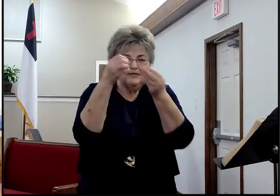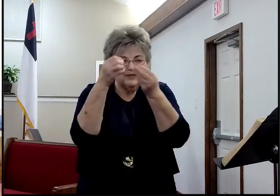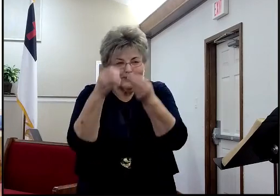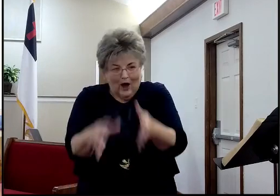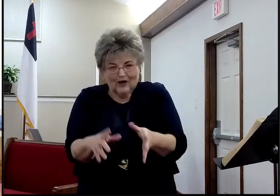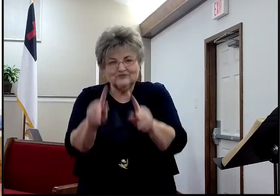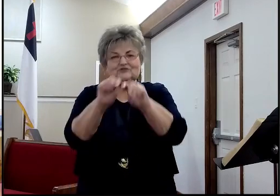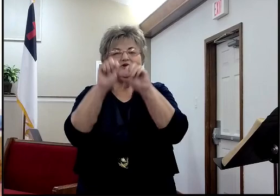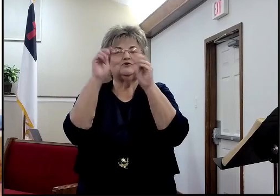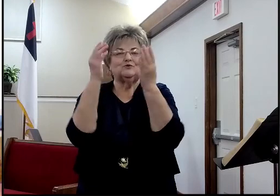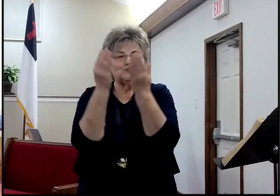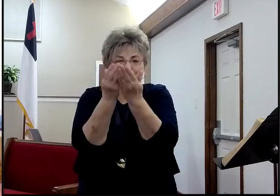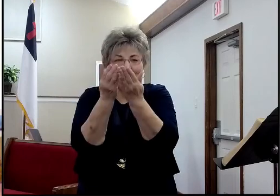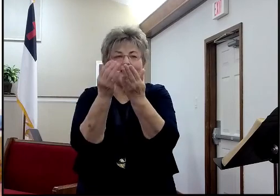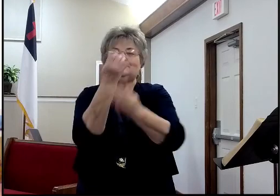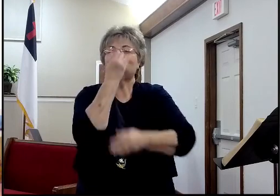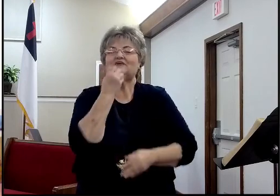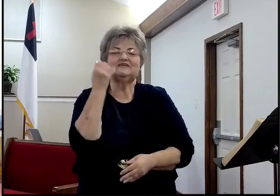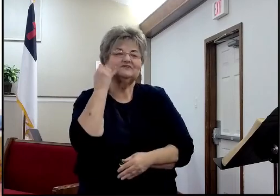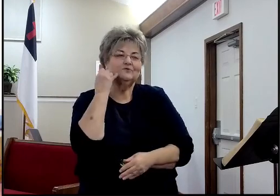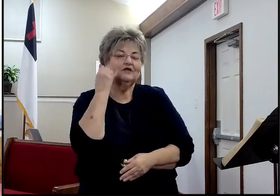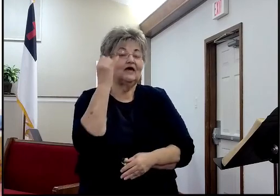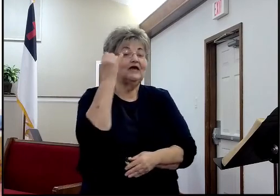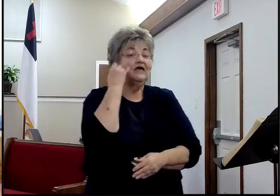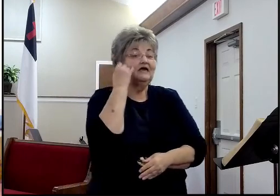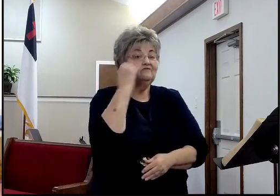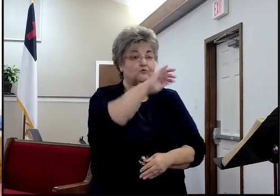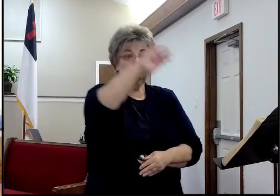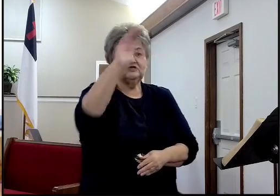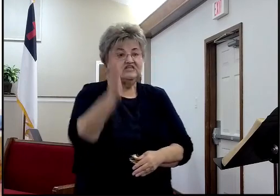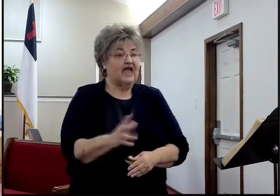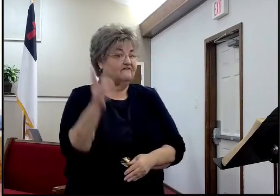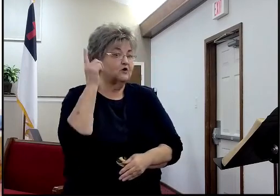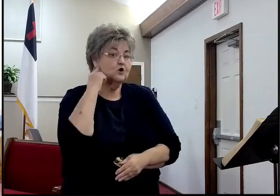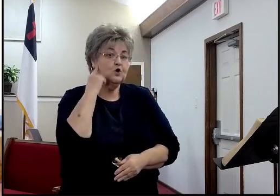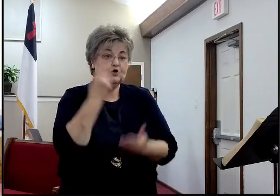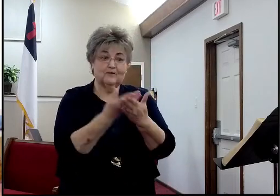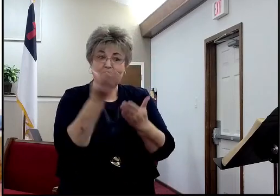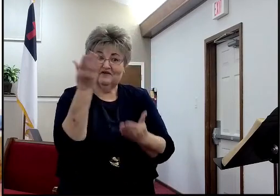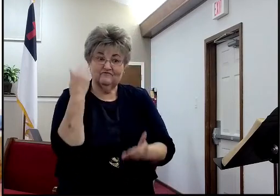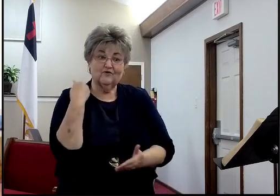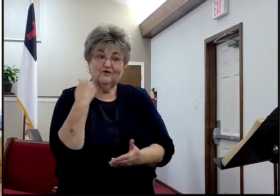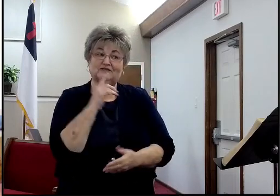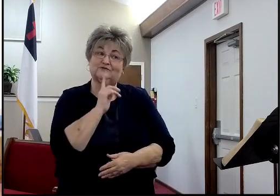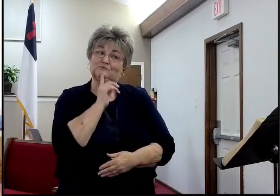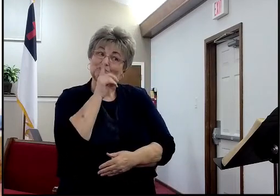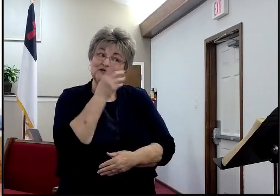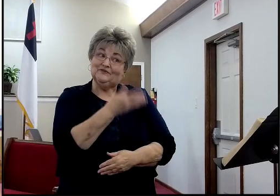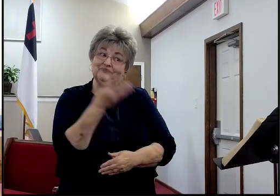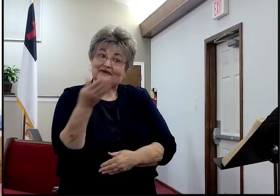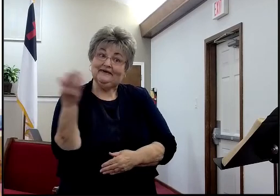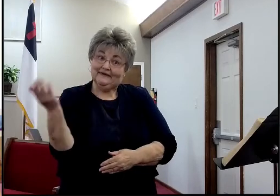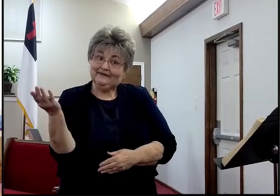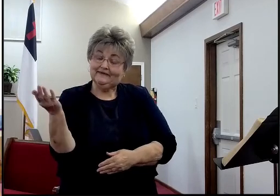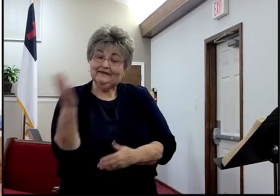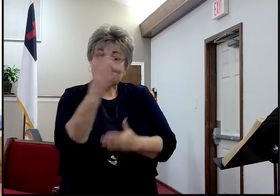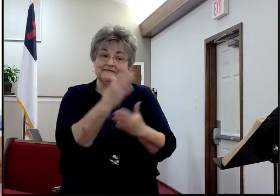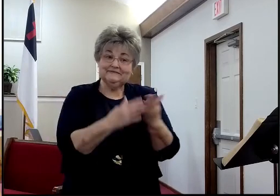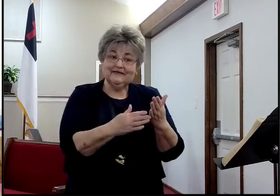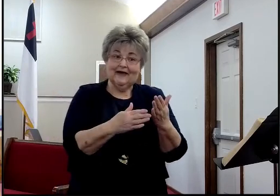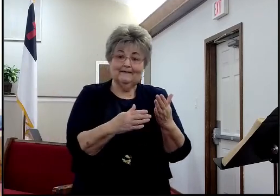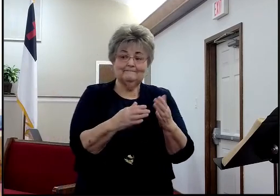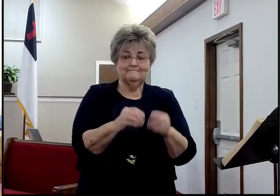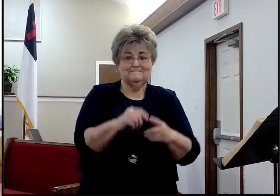of Israel, if you've never heard that before, then there you go, it's a real thing, it's a pretty prominent thing, and so a lot of, there are some major